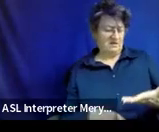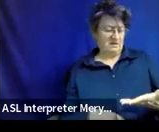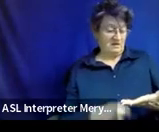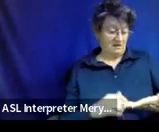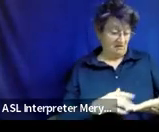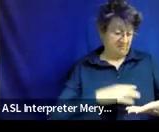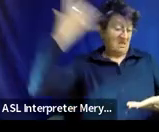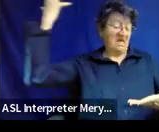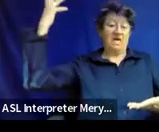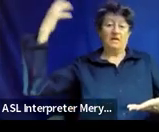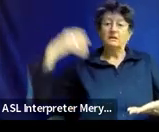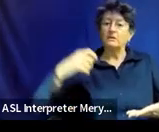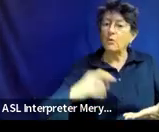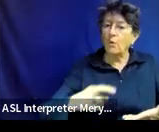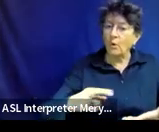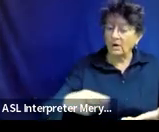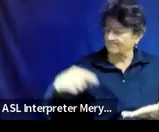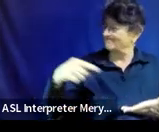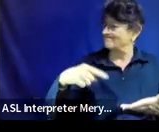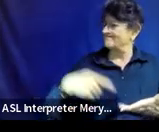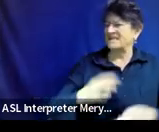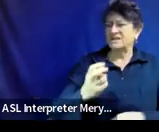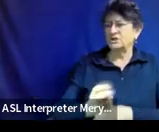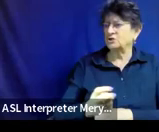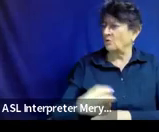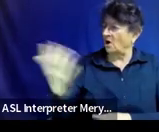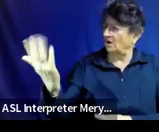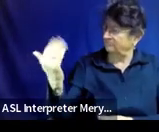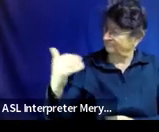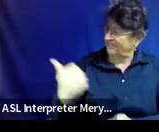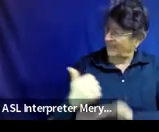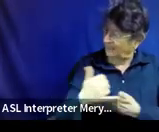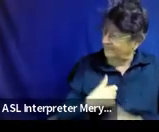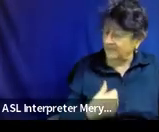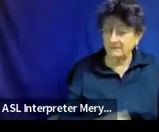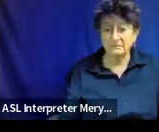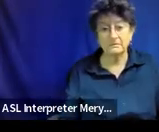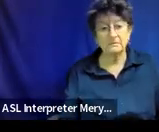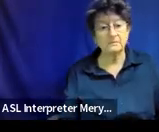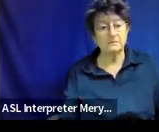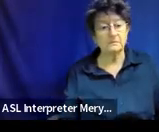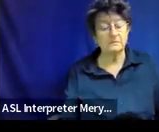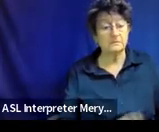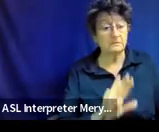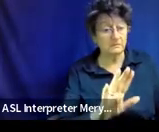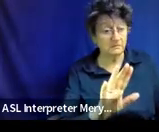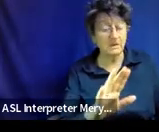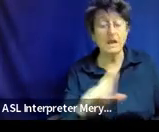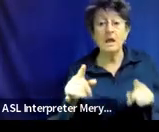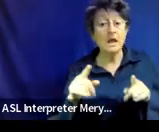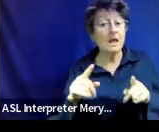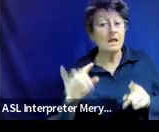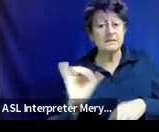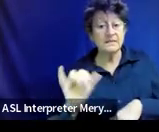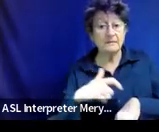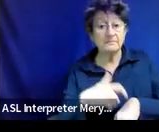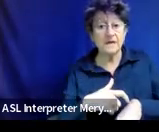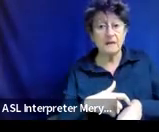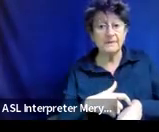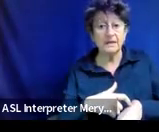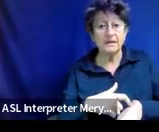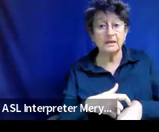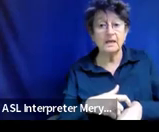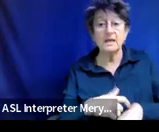know, something along those lines. So now on that same topic, self-advocacy would be the skill